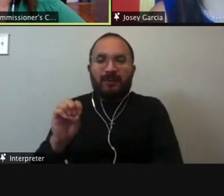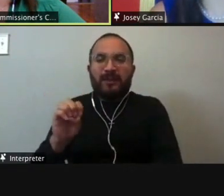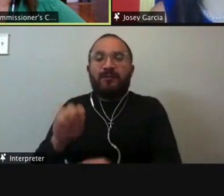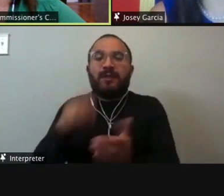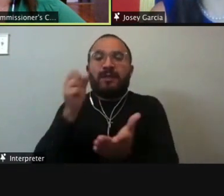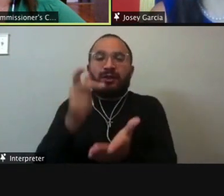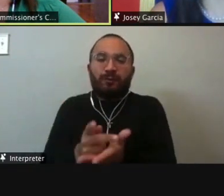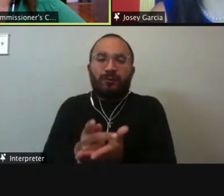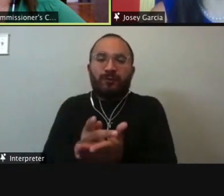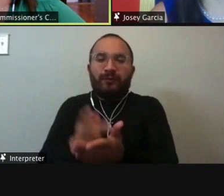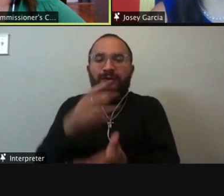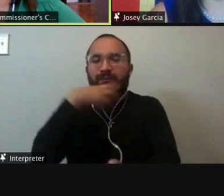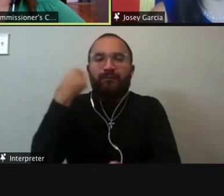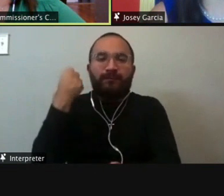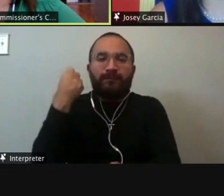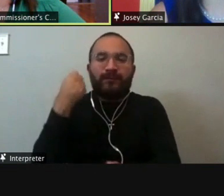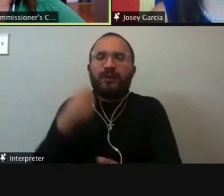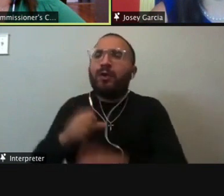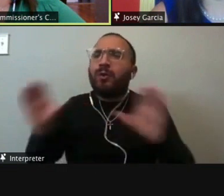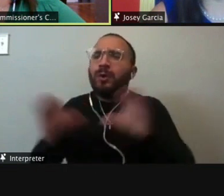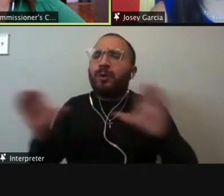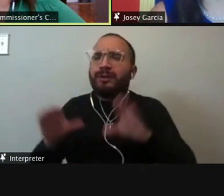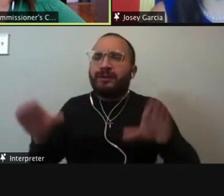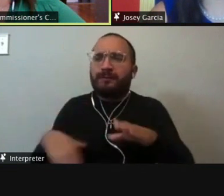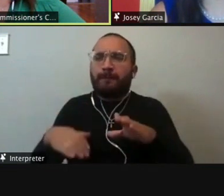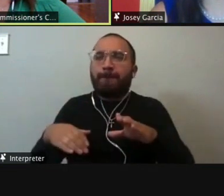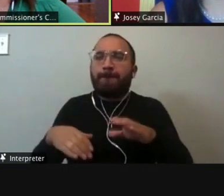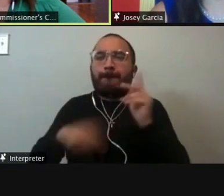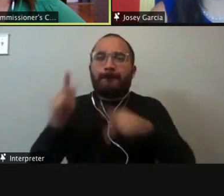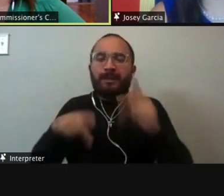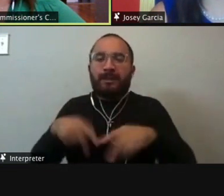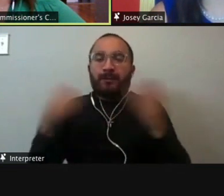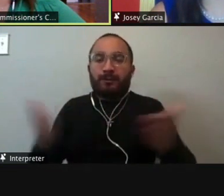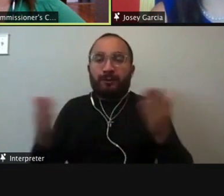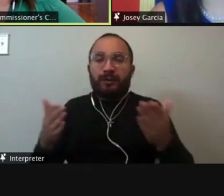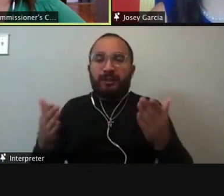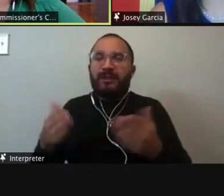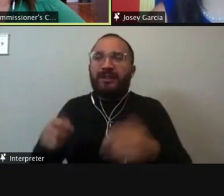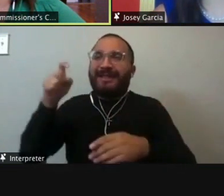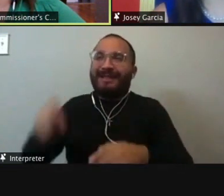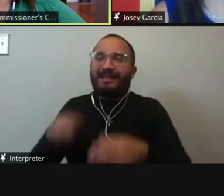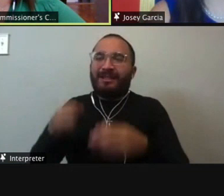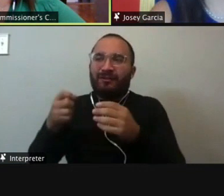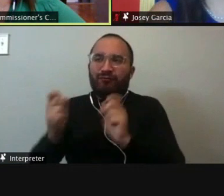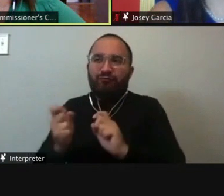What will you do to ensure that anyone in Bexar County who wants treatment can receive treatment?